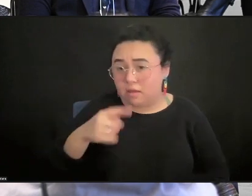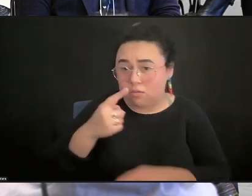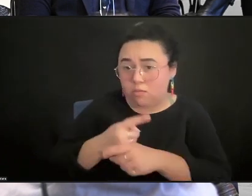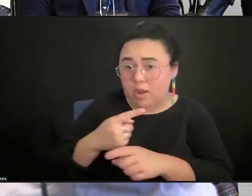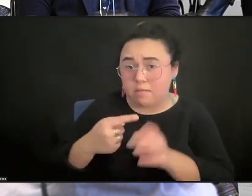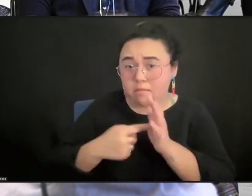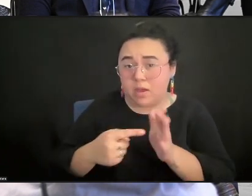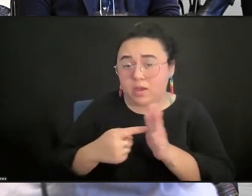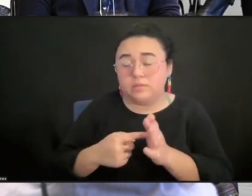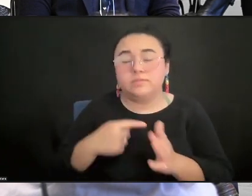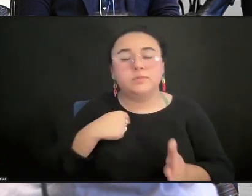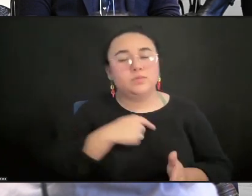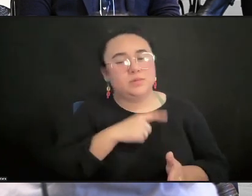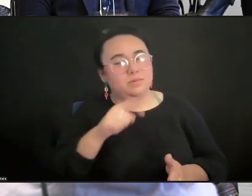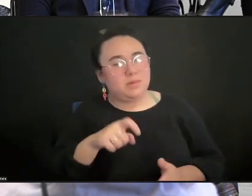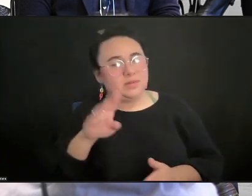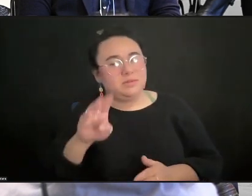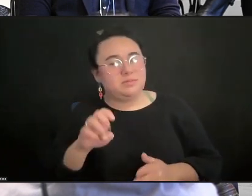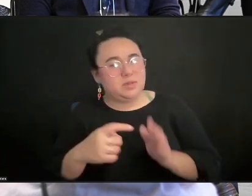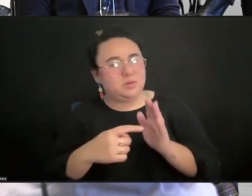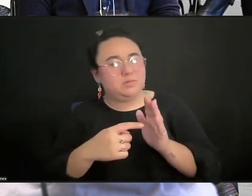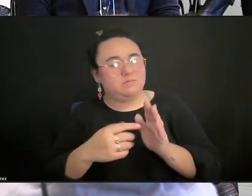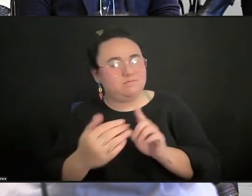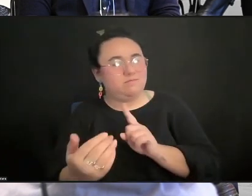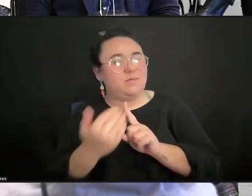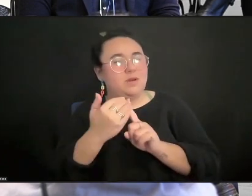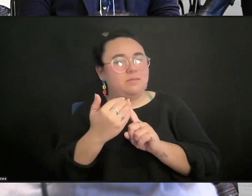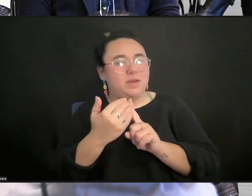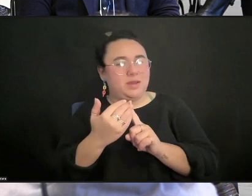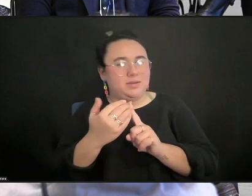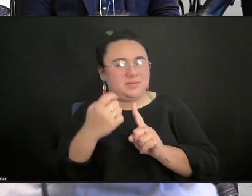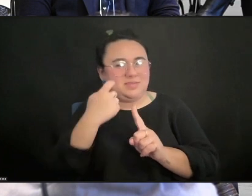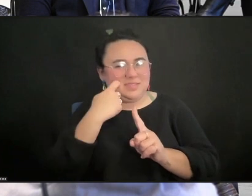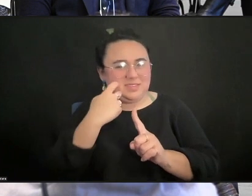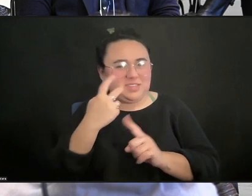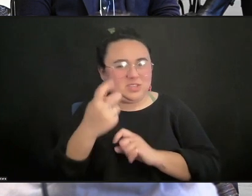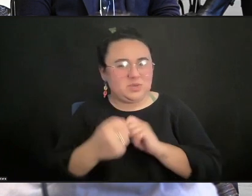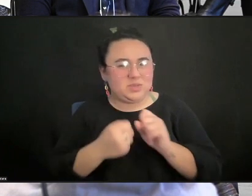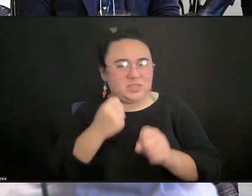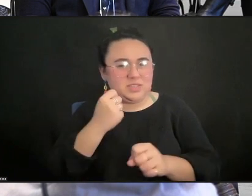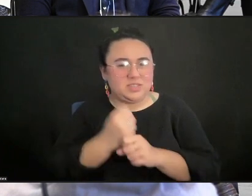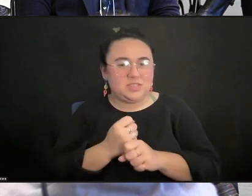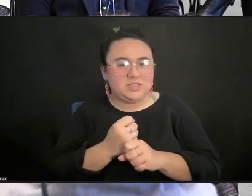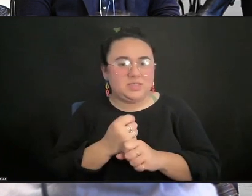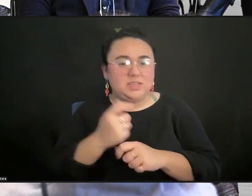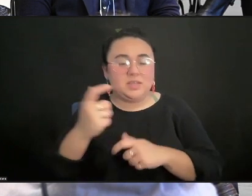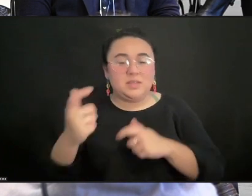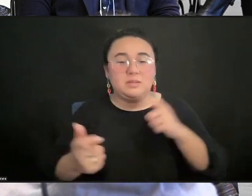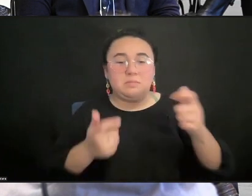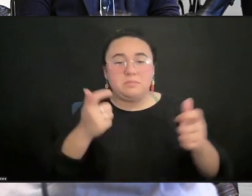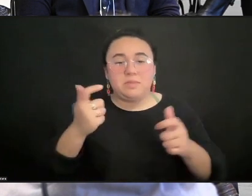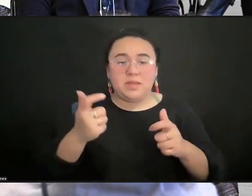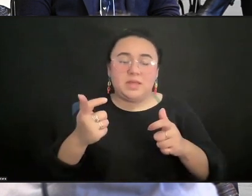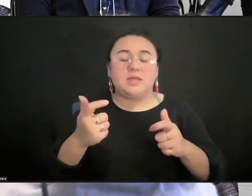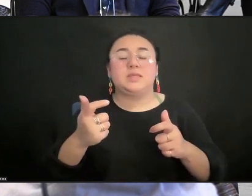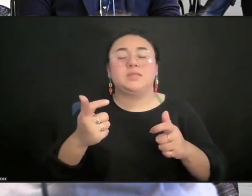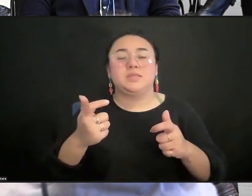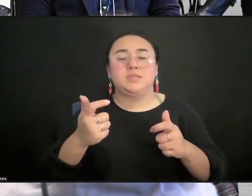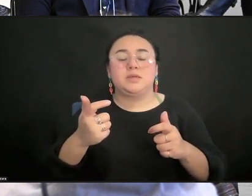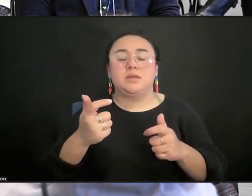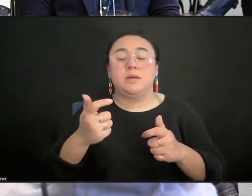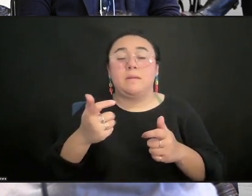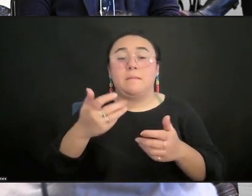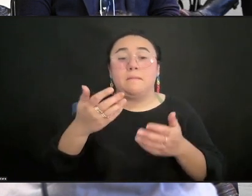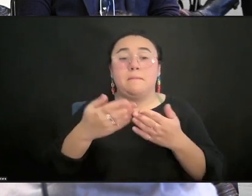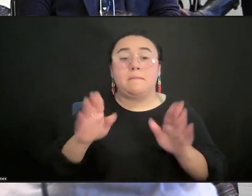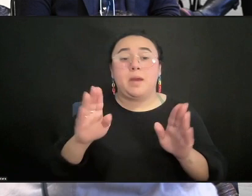that in these last two years, right, the single biggest influx of public funding that we have seen since